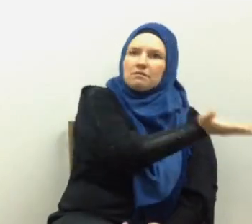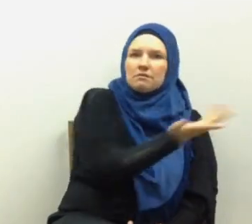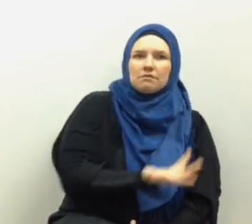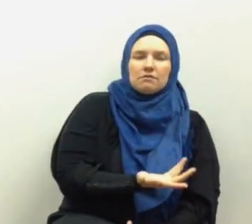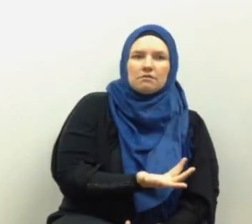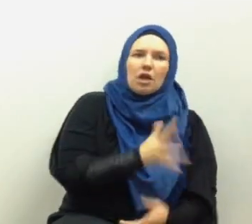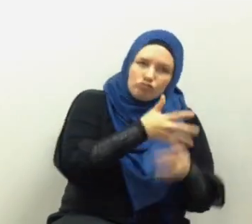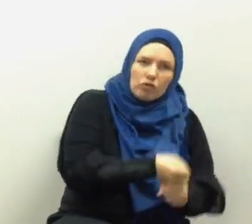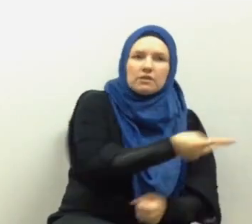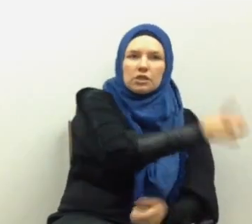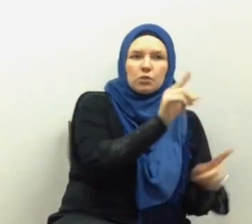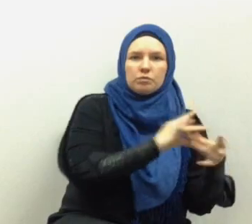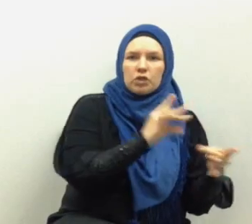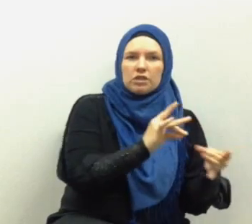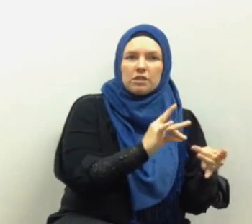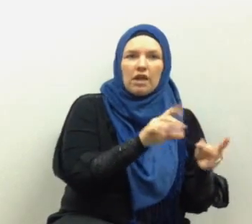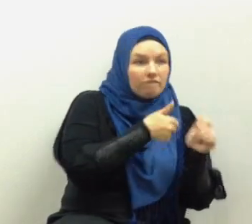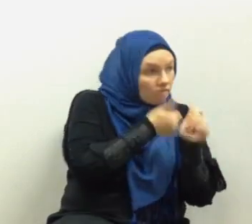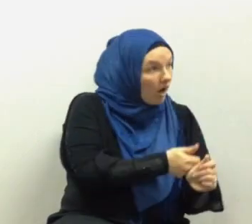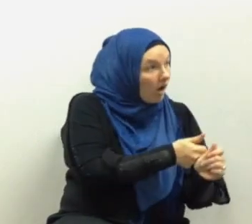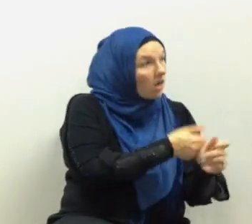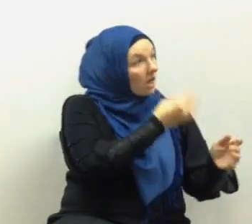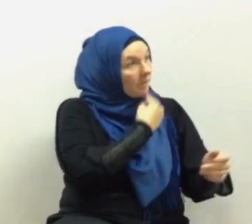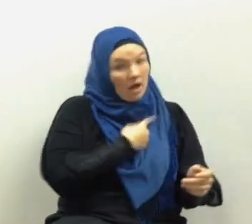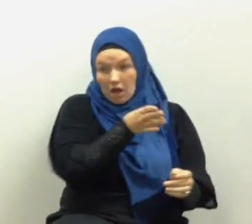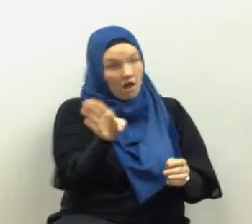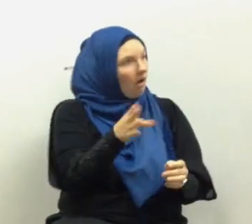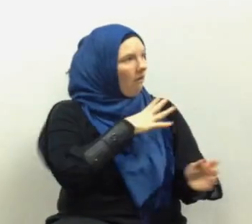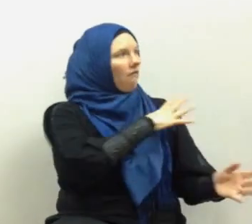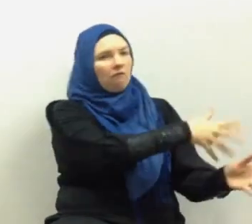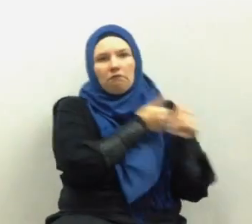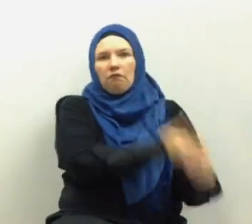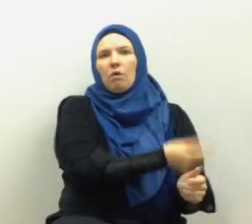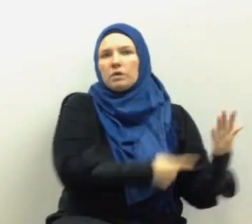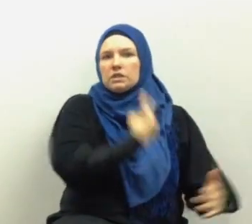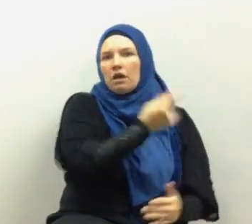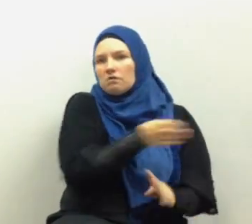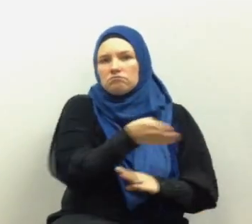ask him and trust him and follow the direction he gives you